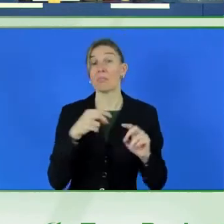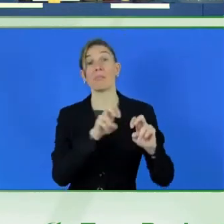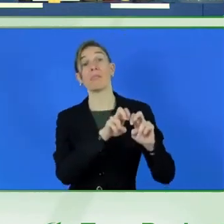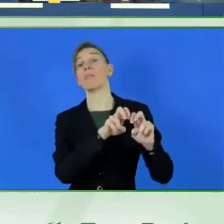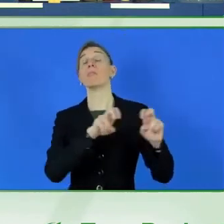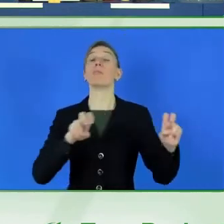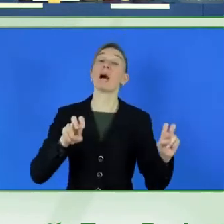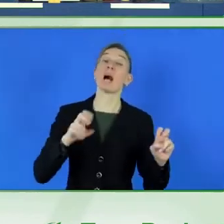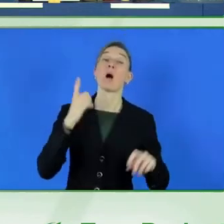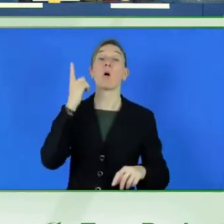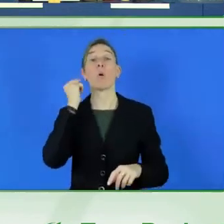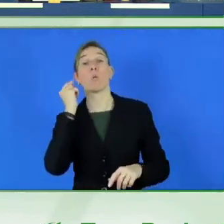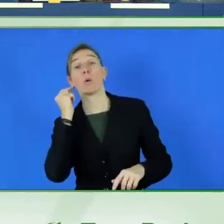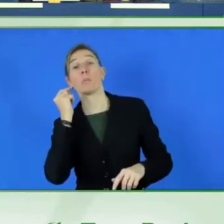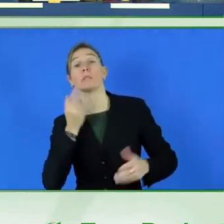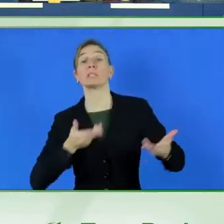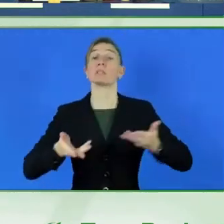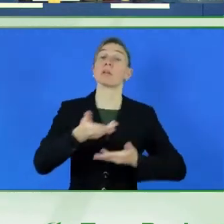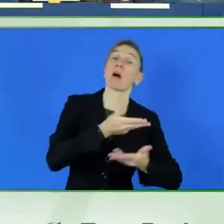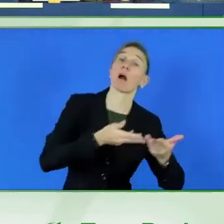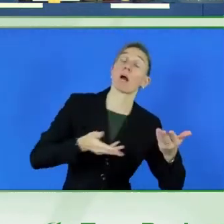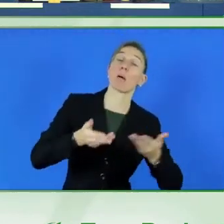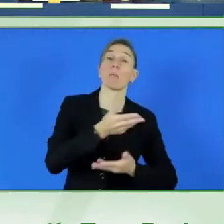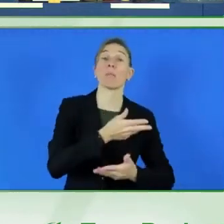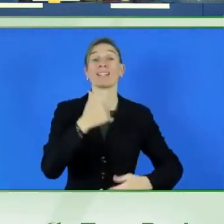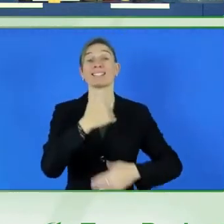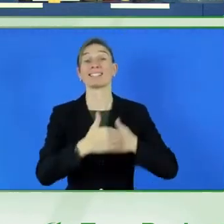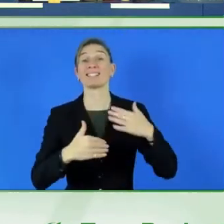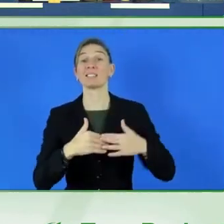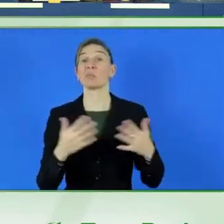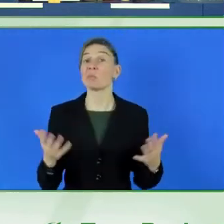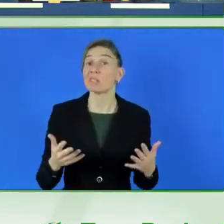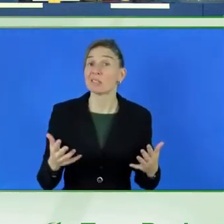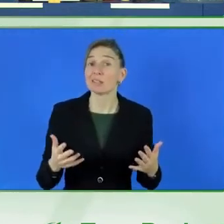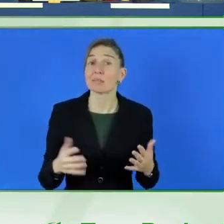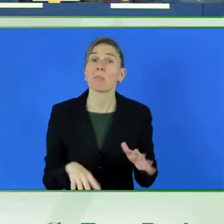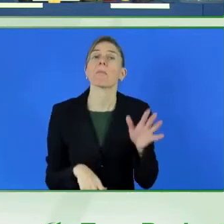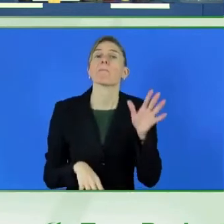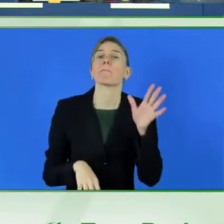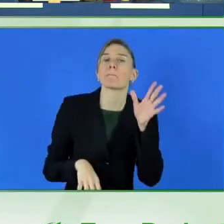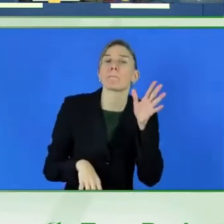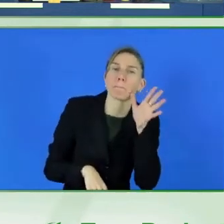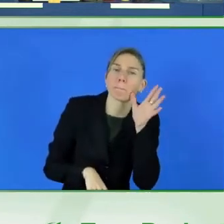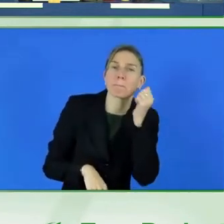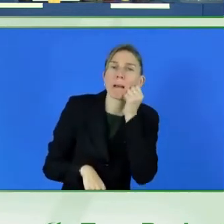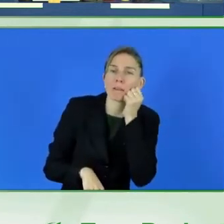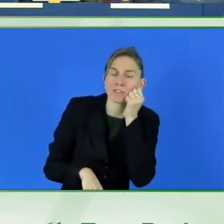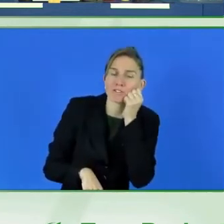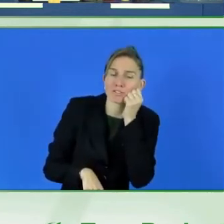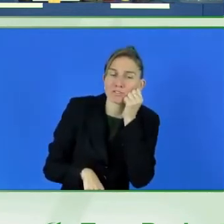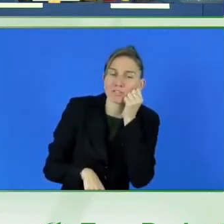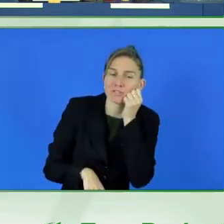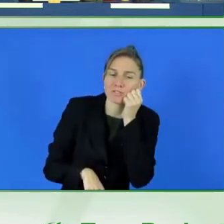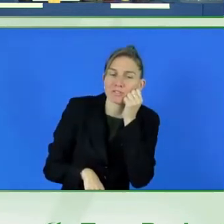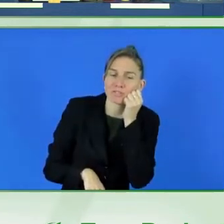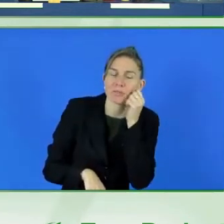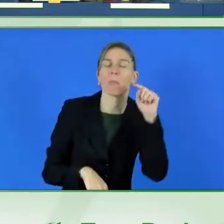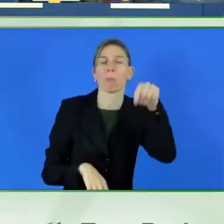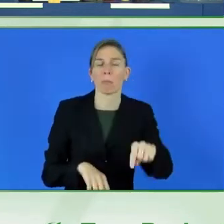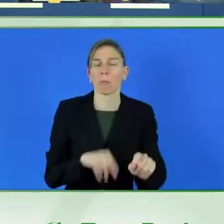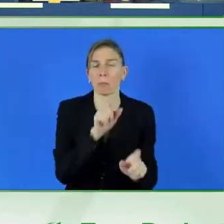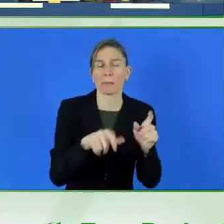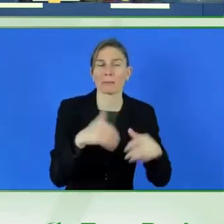disability, you would have had mothers of people with disabilities. And you would not have had people with